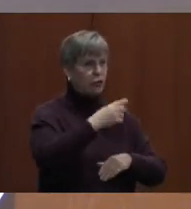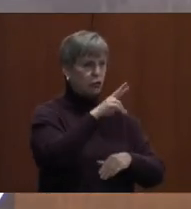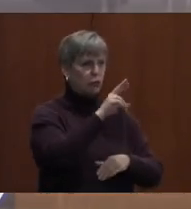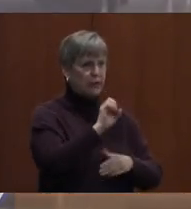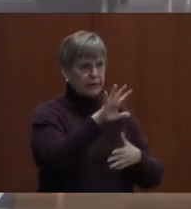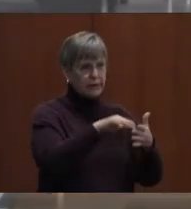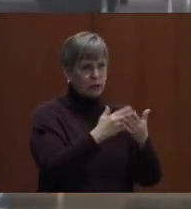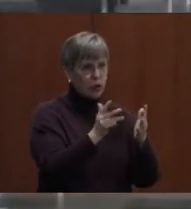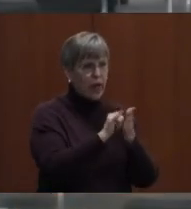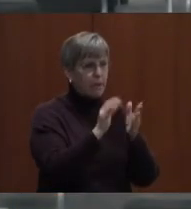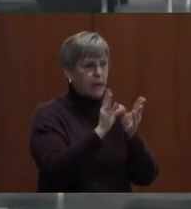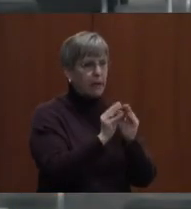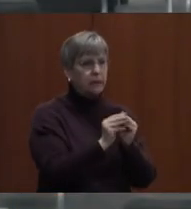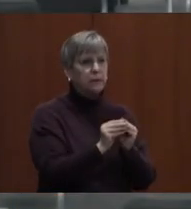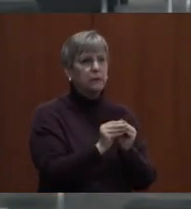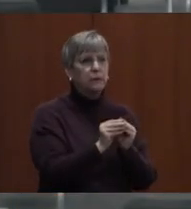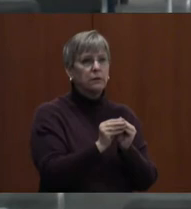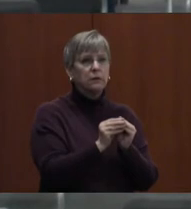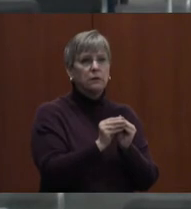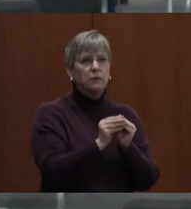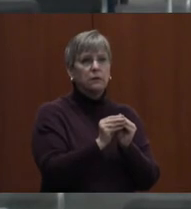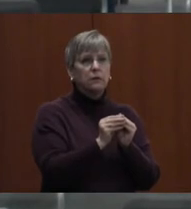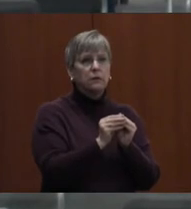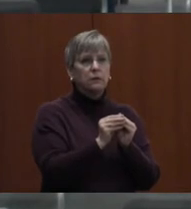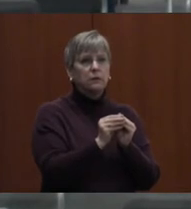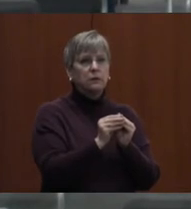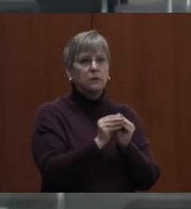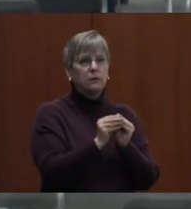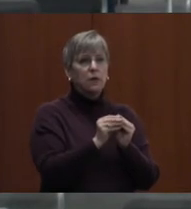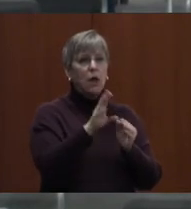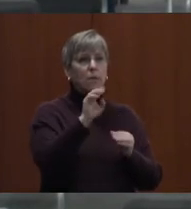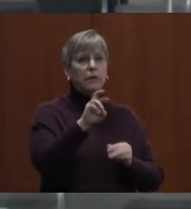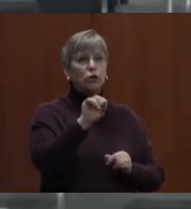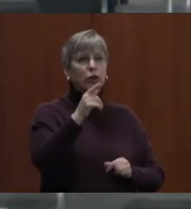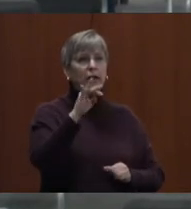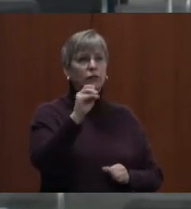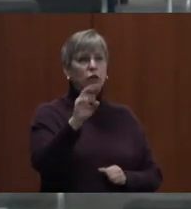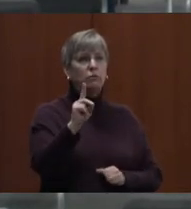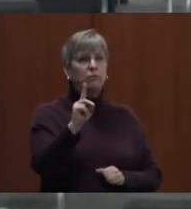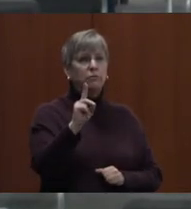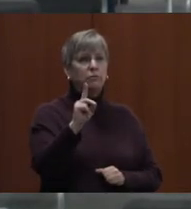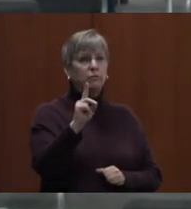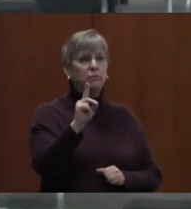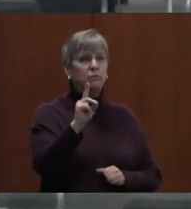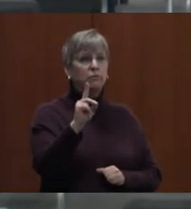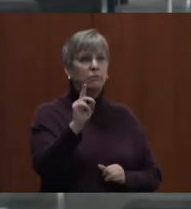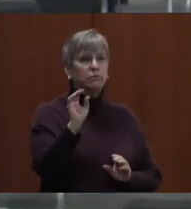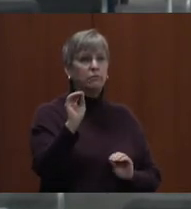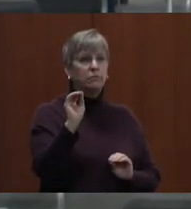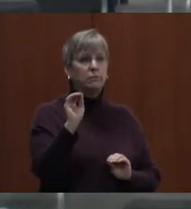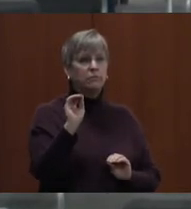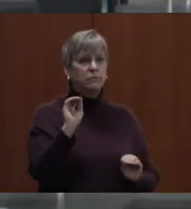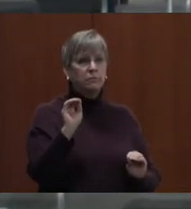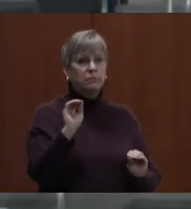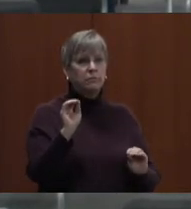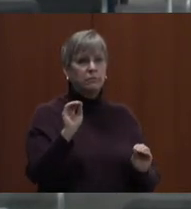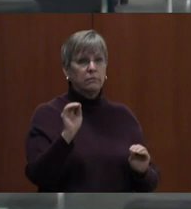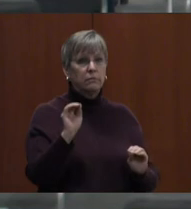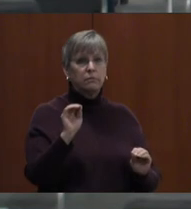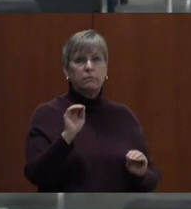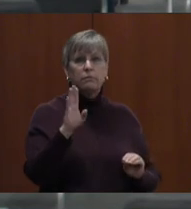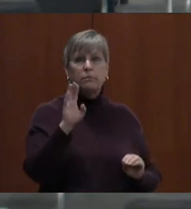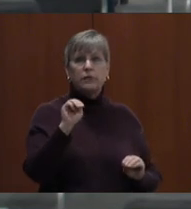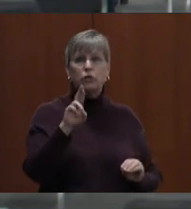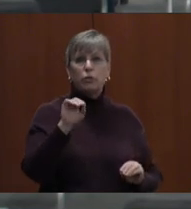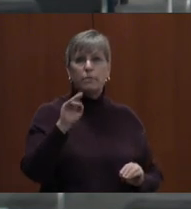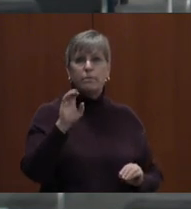Thank you. Mr. Mr. Gasford? Nothing. Facilities. Okay. Mr. Buckley.